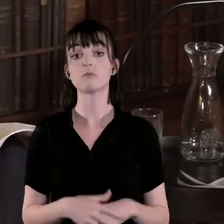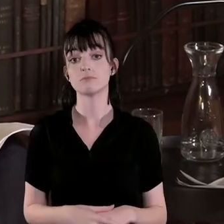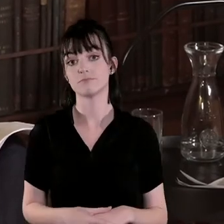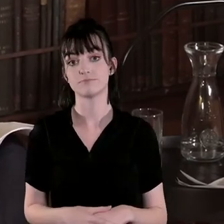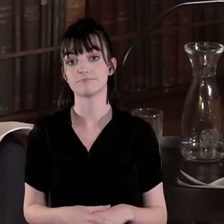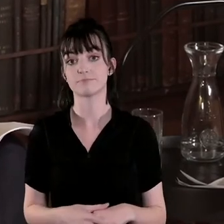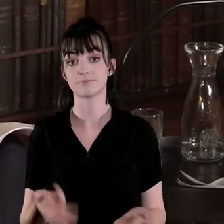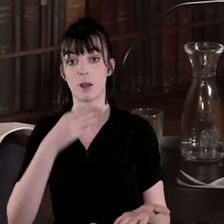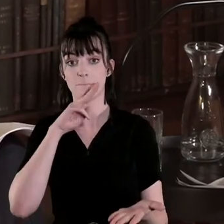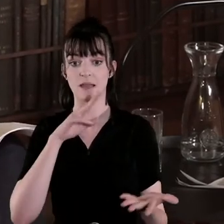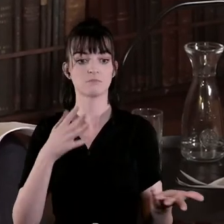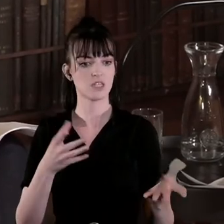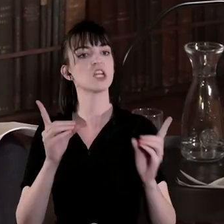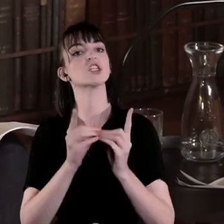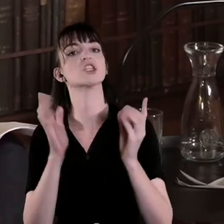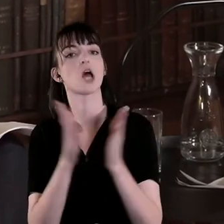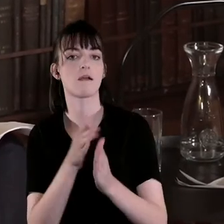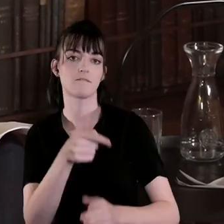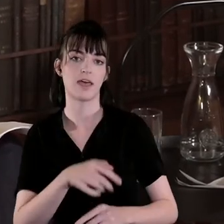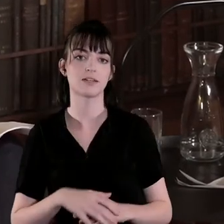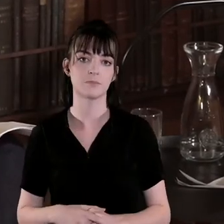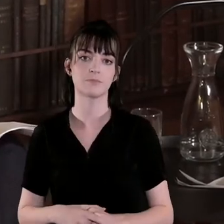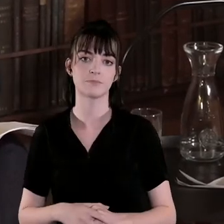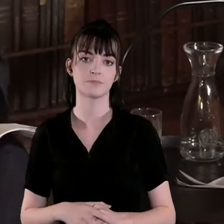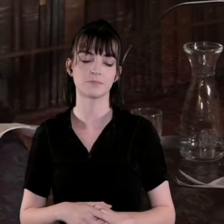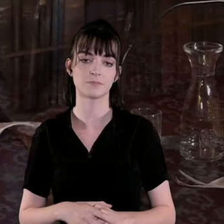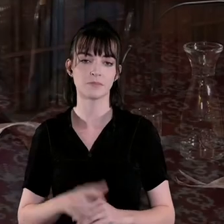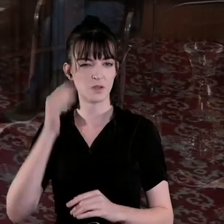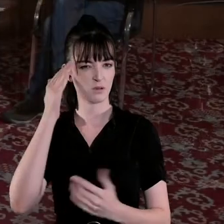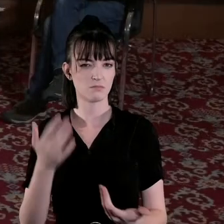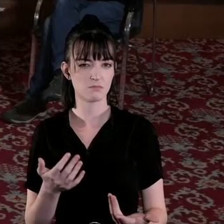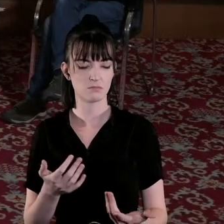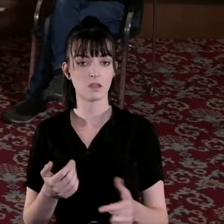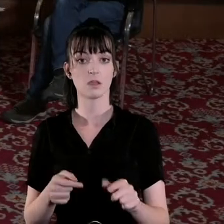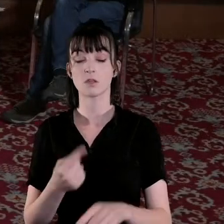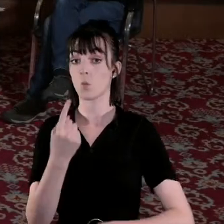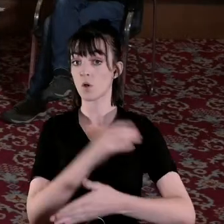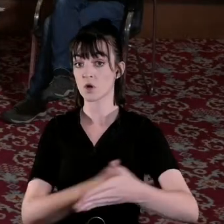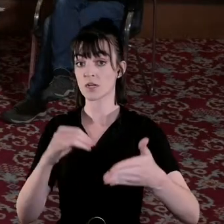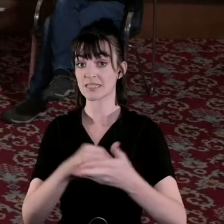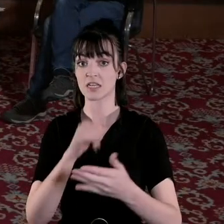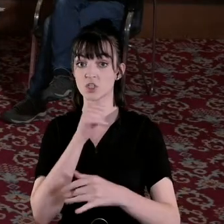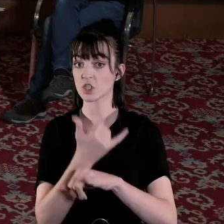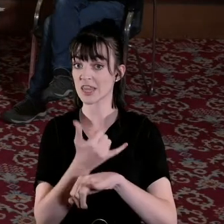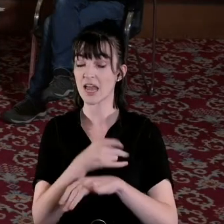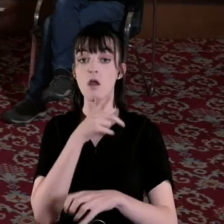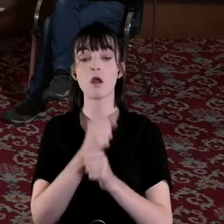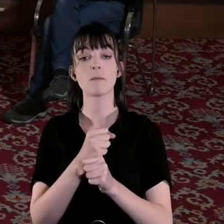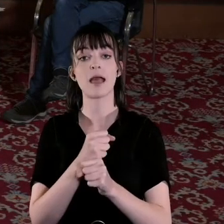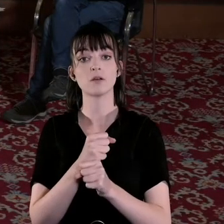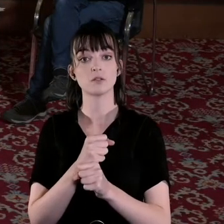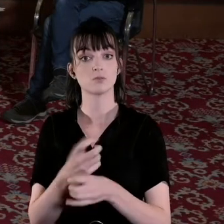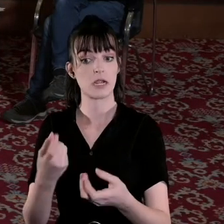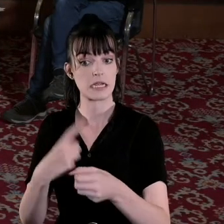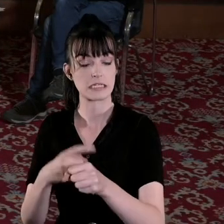that that suggested they deserved that you know one organisation that we've not really touched upon where again would be